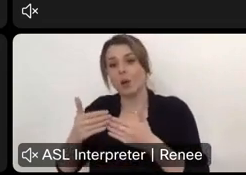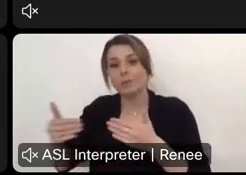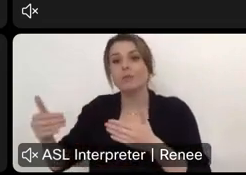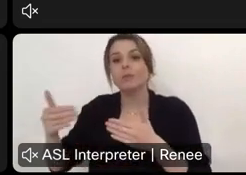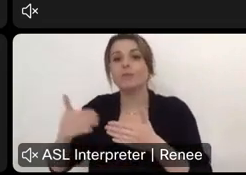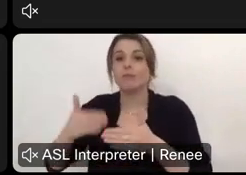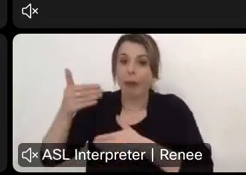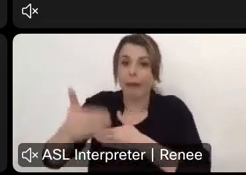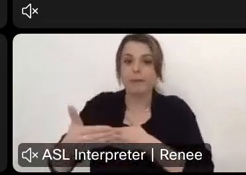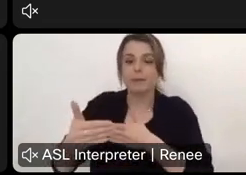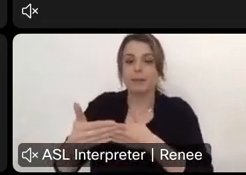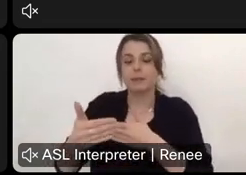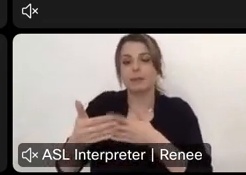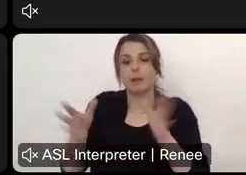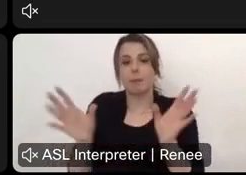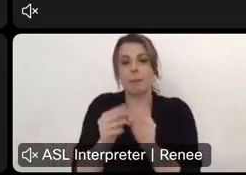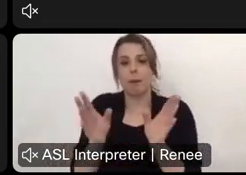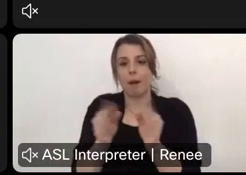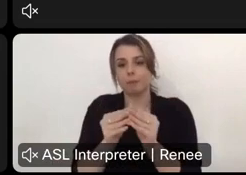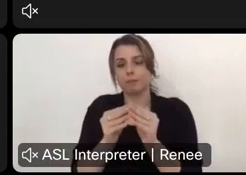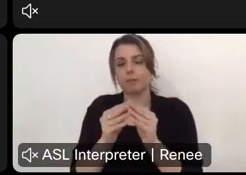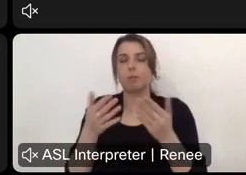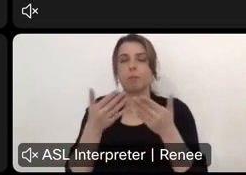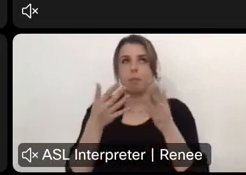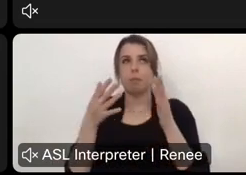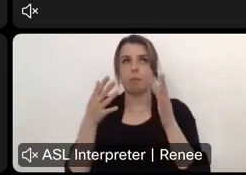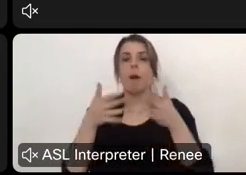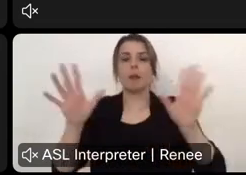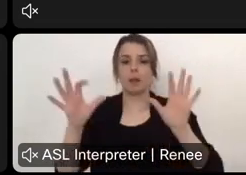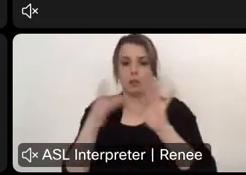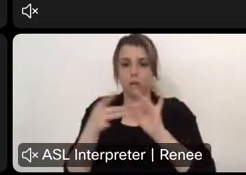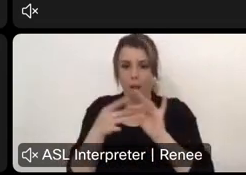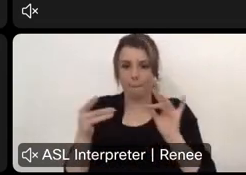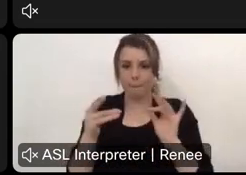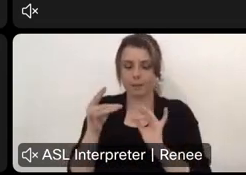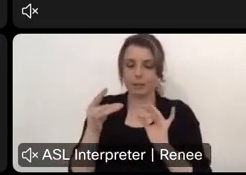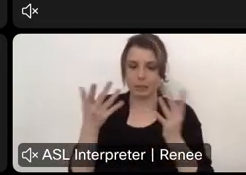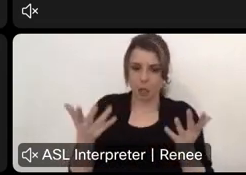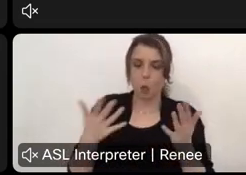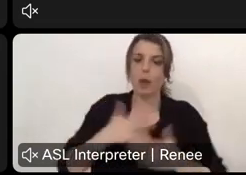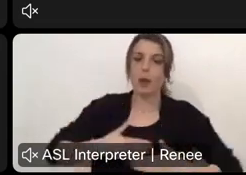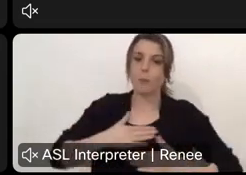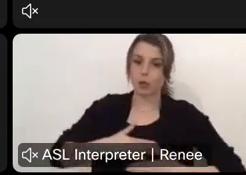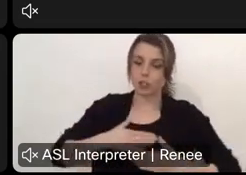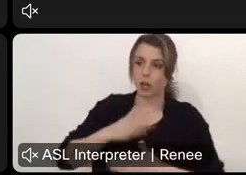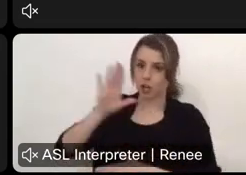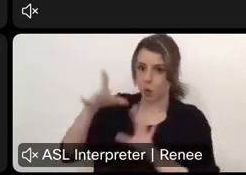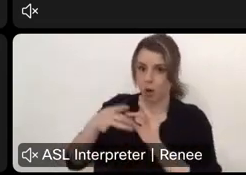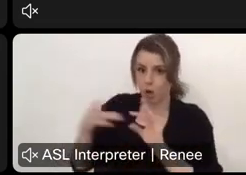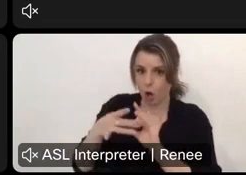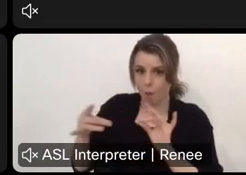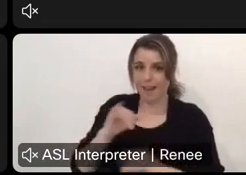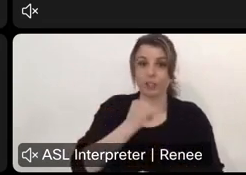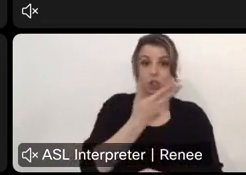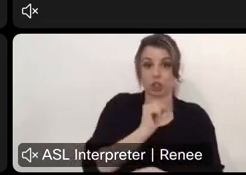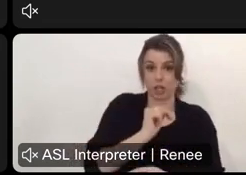section. So, I understand it's a lot to take in and we appreciate you looking at it and providing your comments. And that was January and July